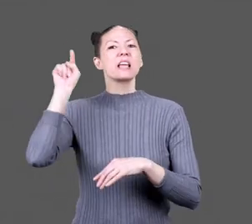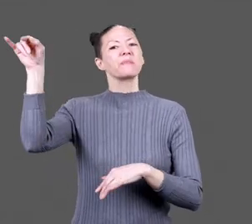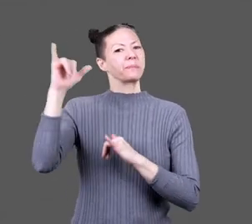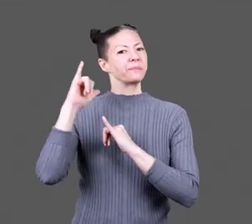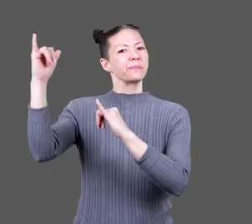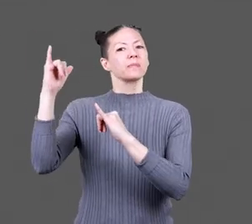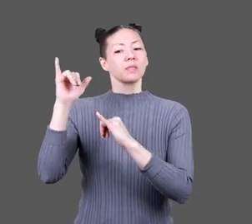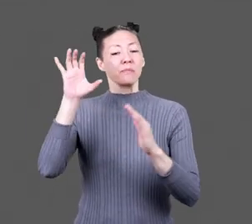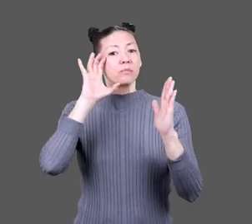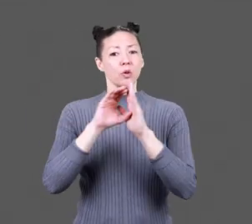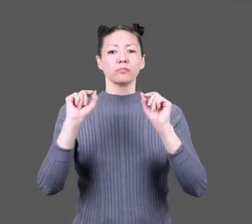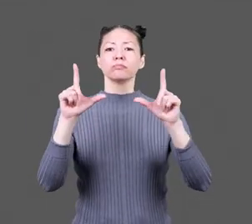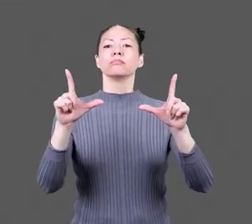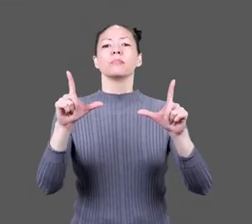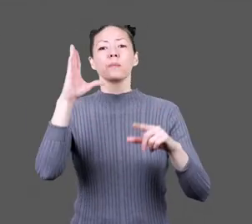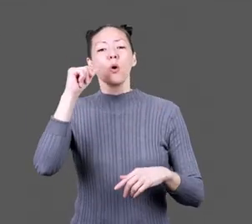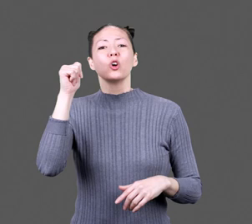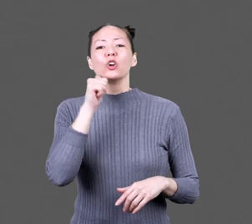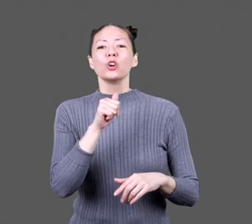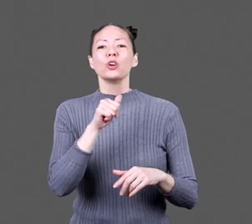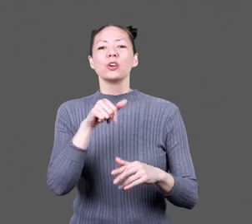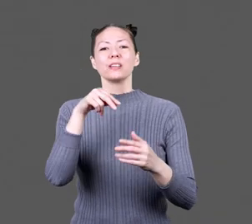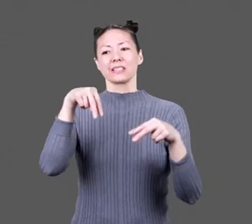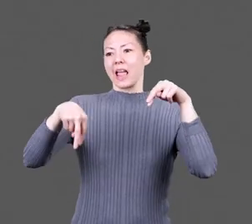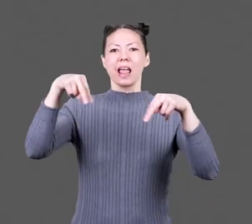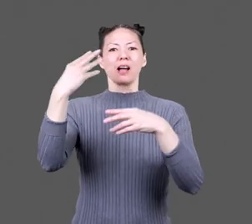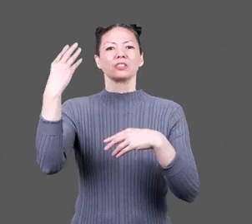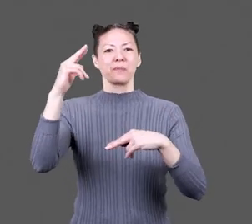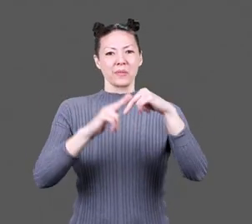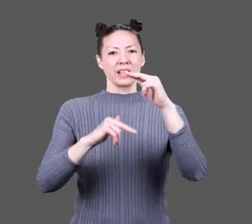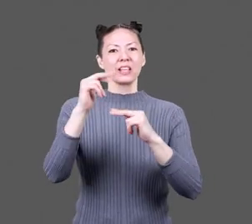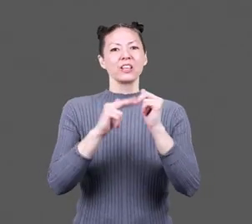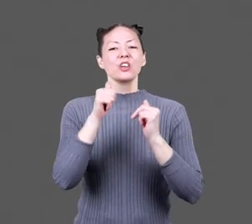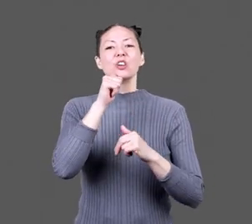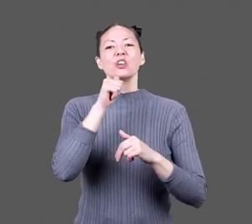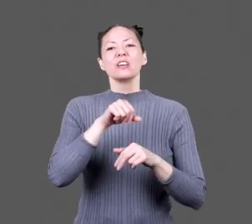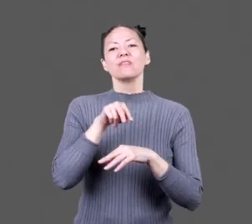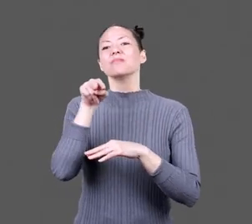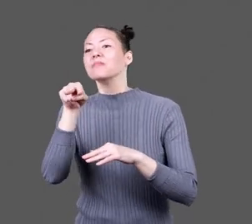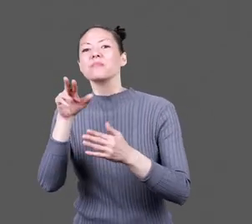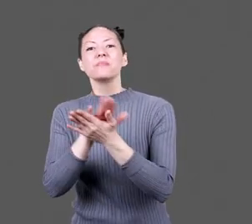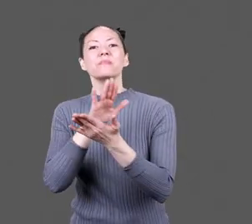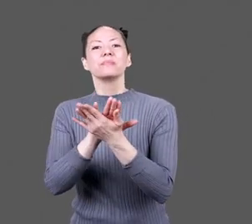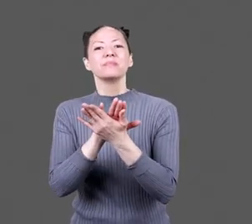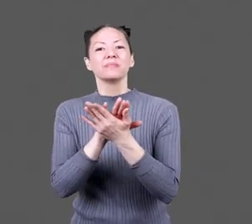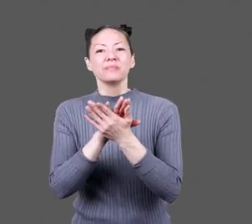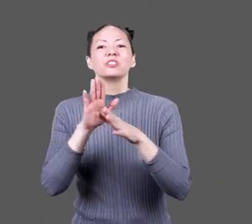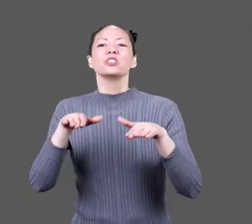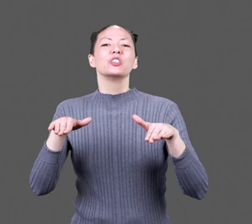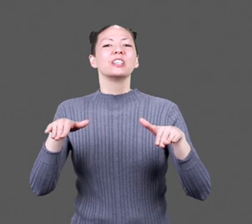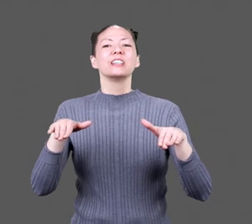camps. In photos, boys and girls stand outside a building. Girls lean over papers, writing.